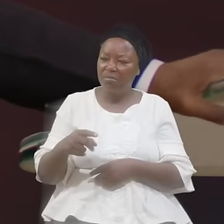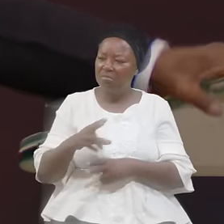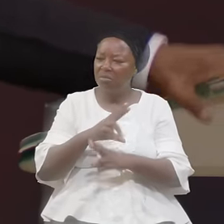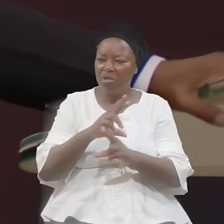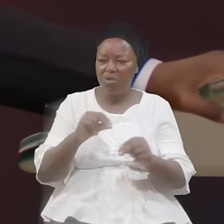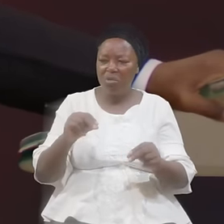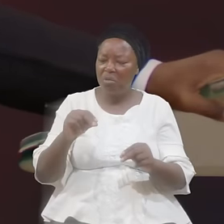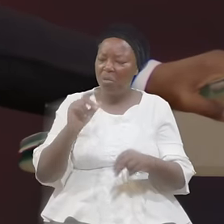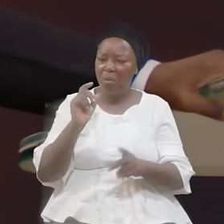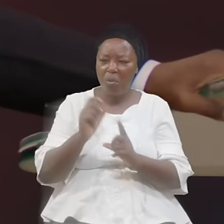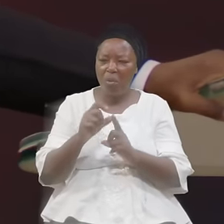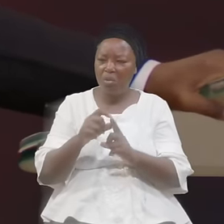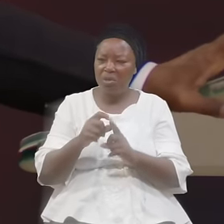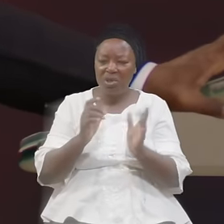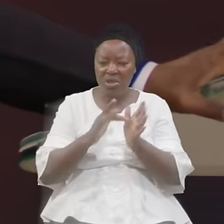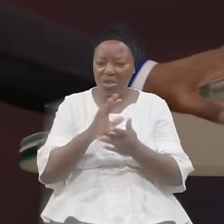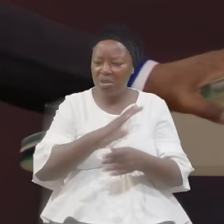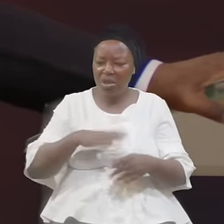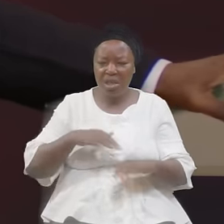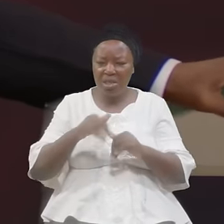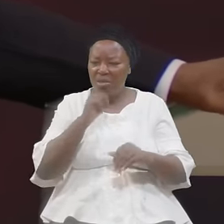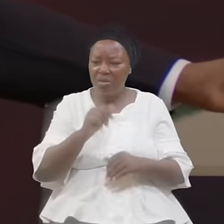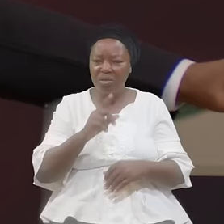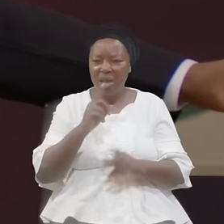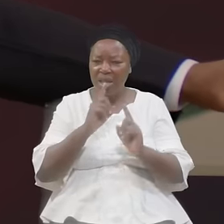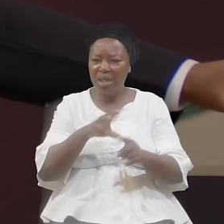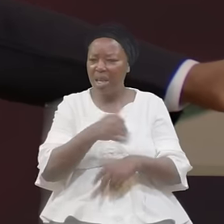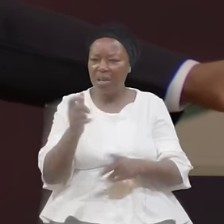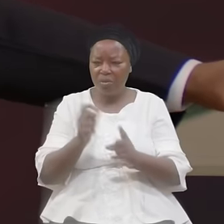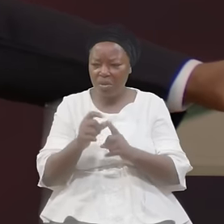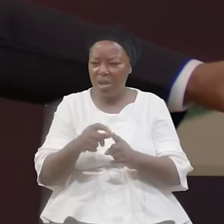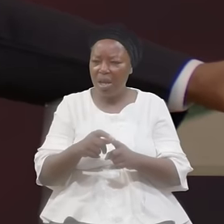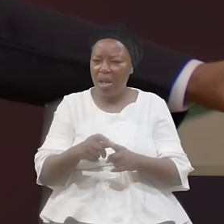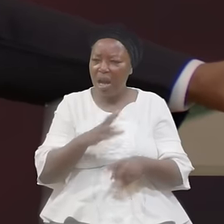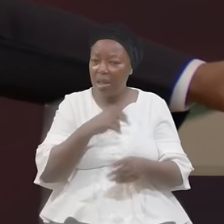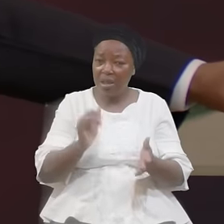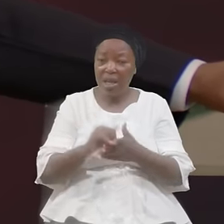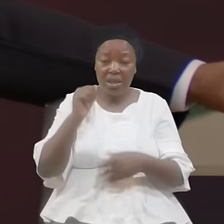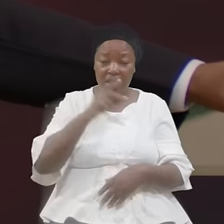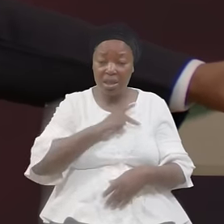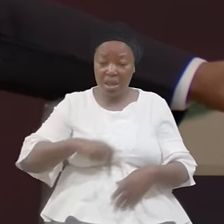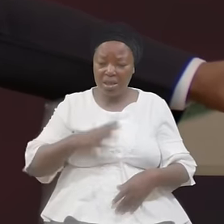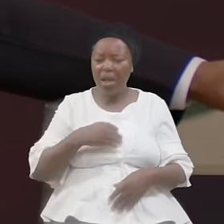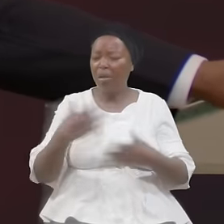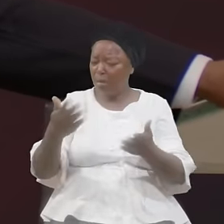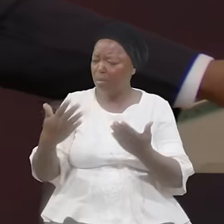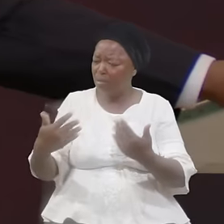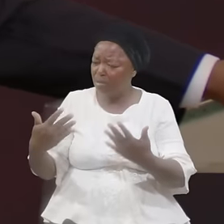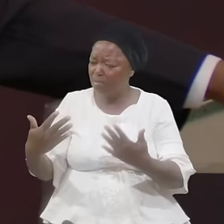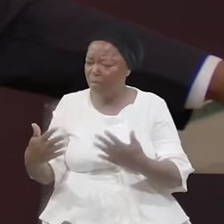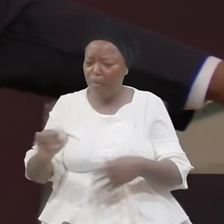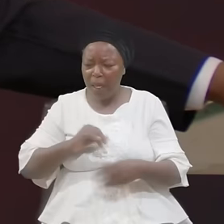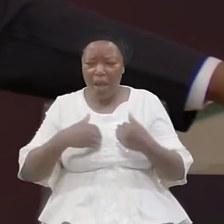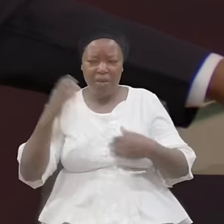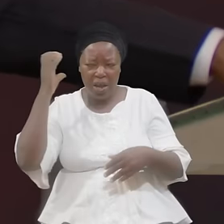Word Herod Expected Hey Come On I've heard much about you Do this,